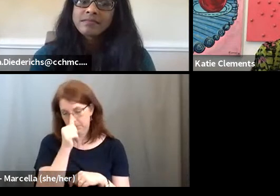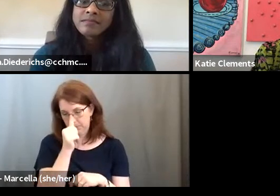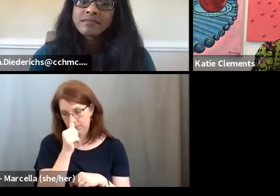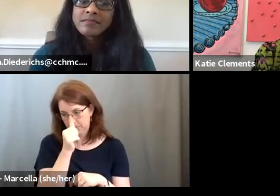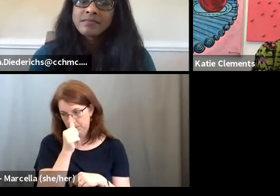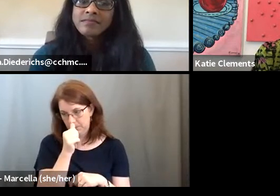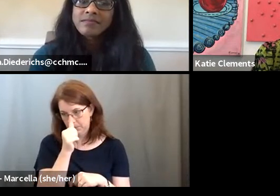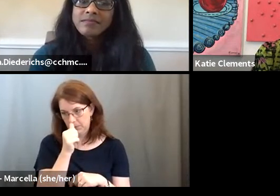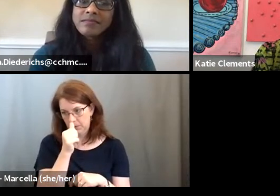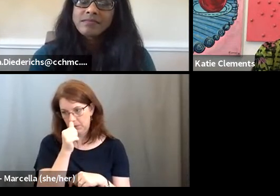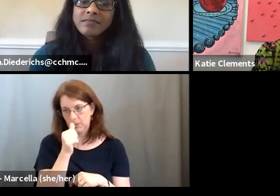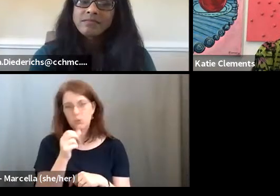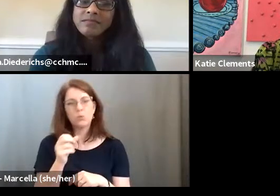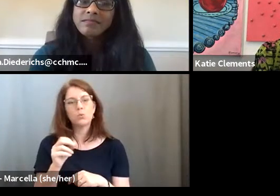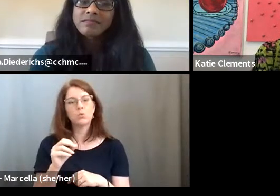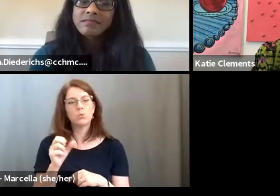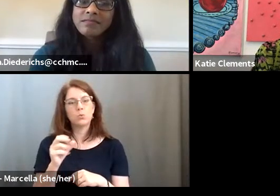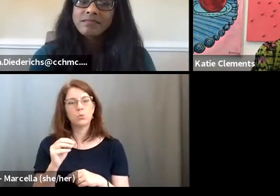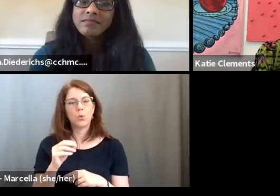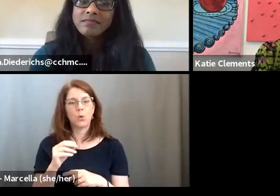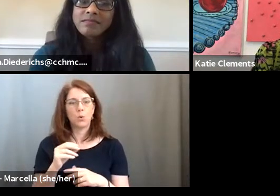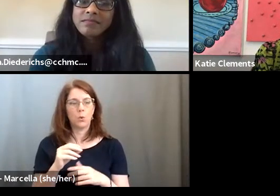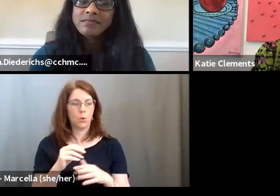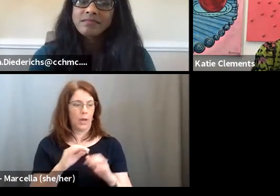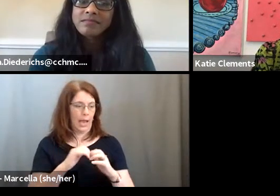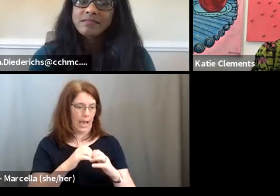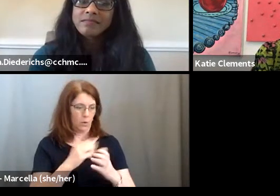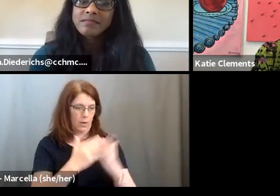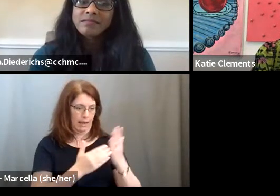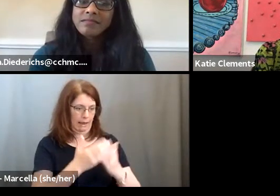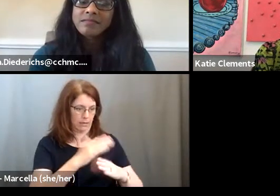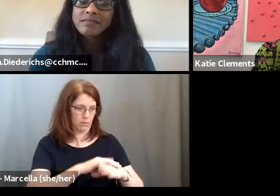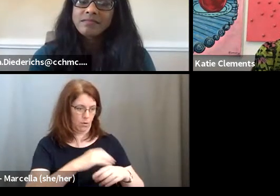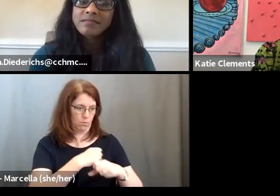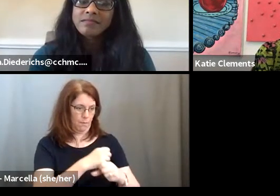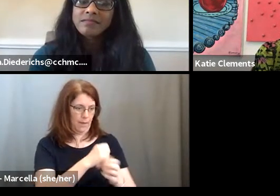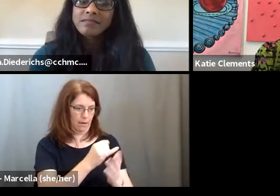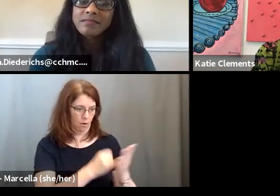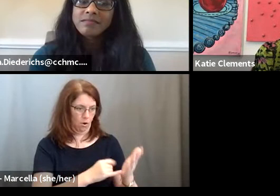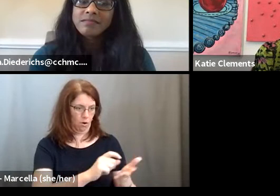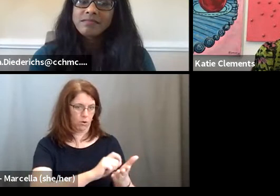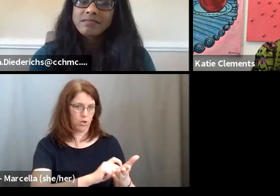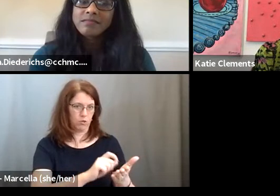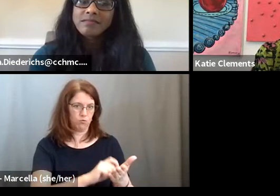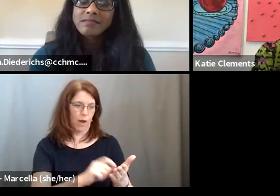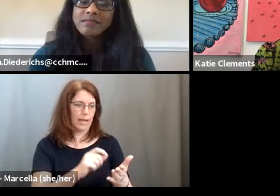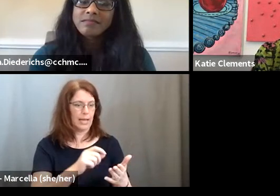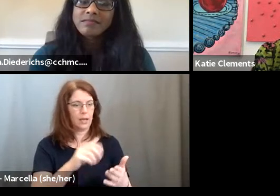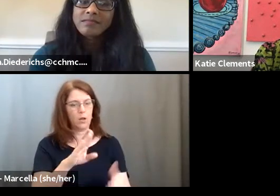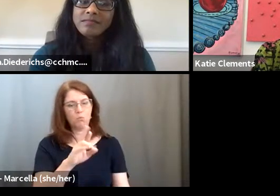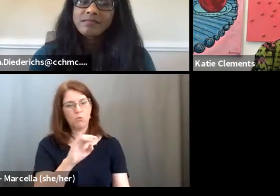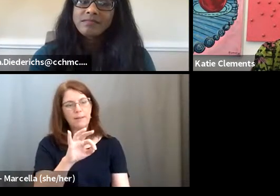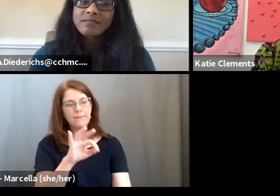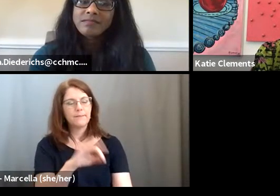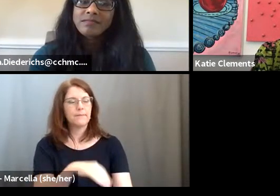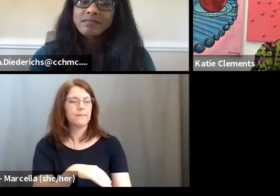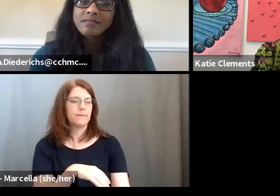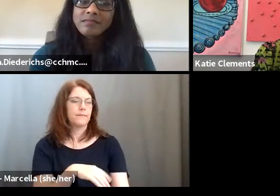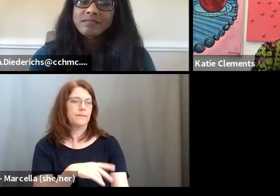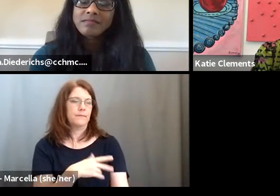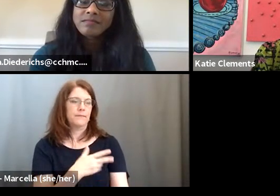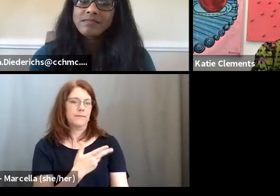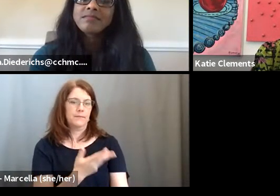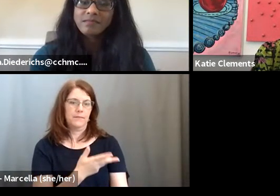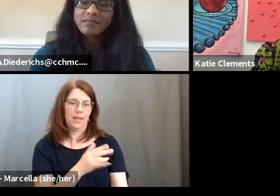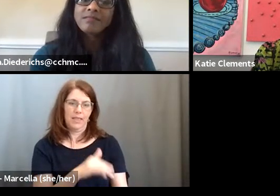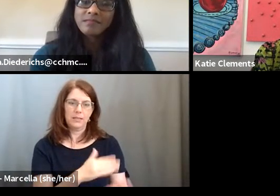So the mechanics of, you know, making art and, um, writing briefs and, and all of that is part